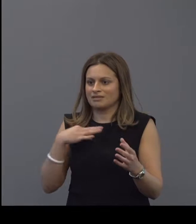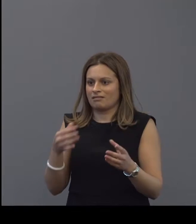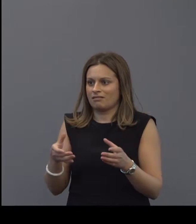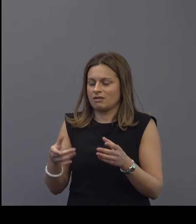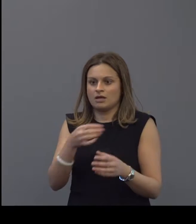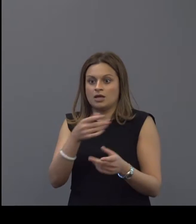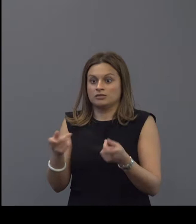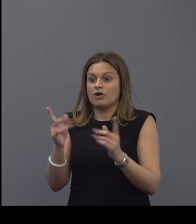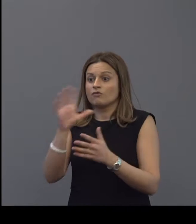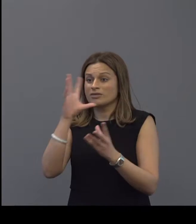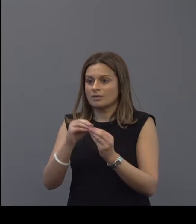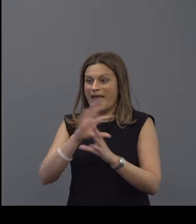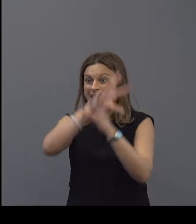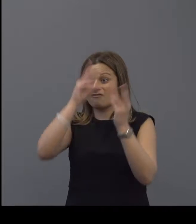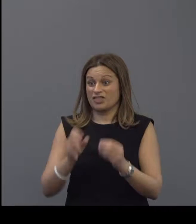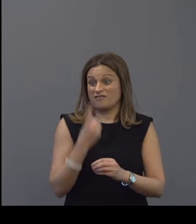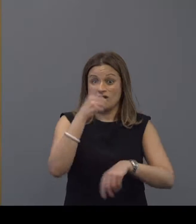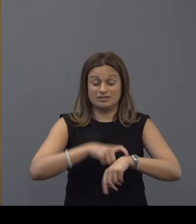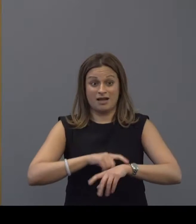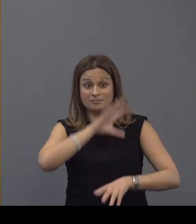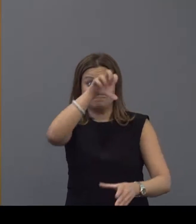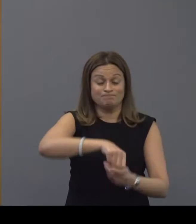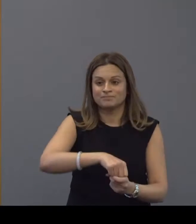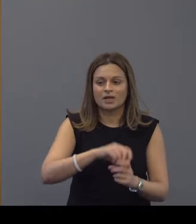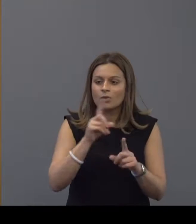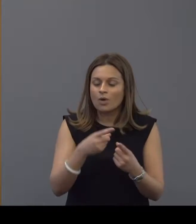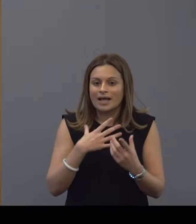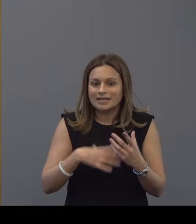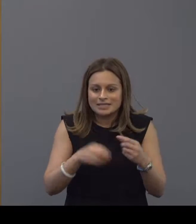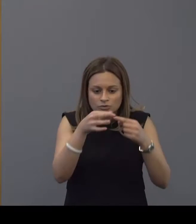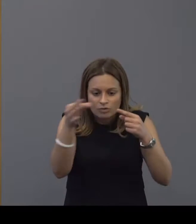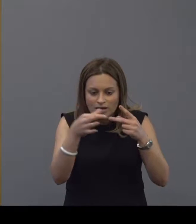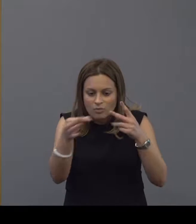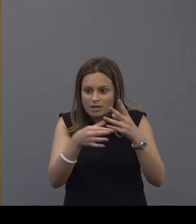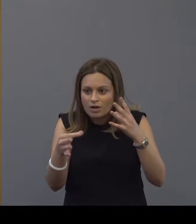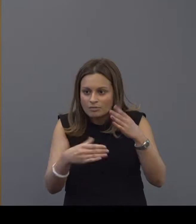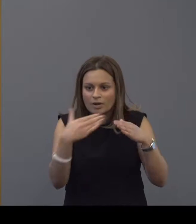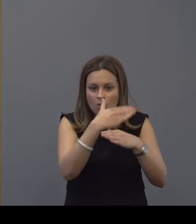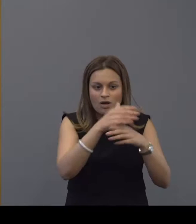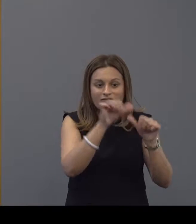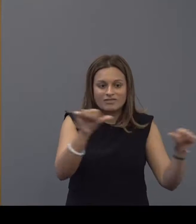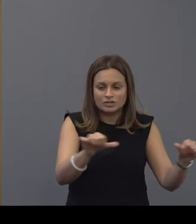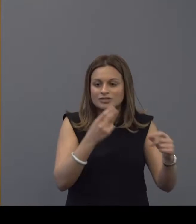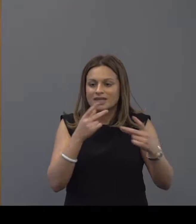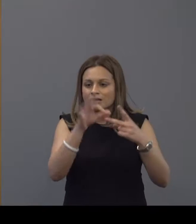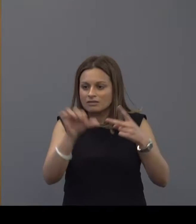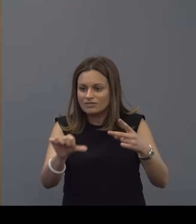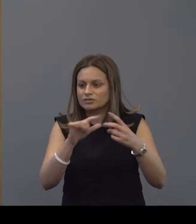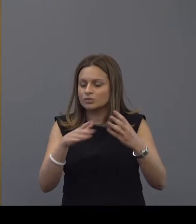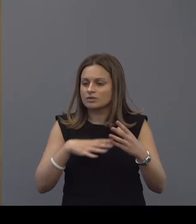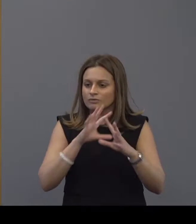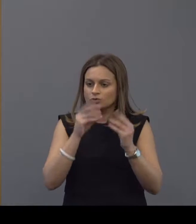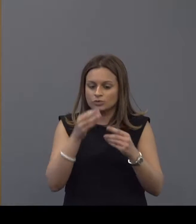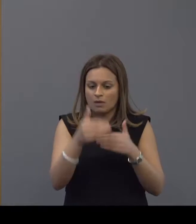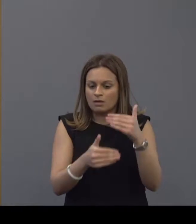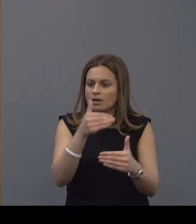elephant all in one you have to work out a way of chunking it down and how we're going to do it so what you've seen today really is the